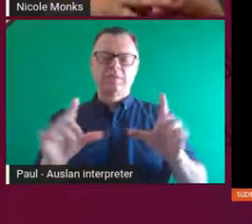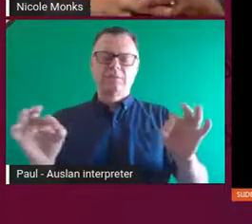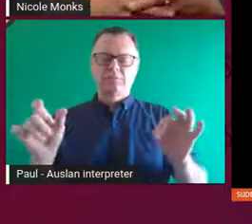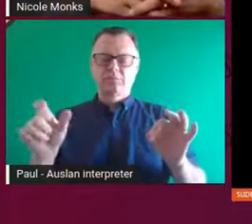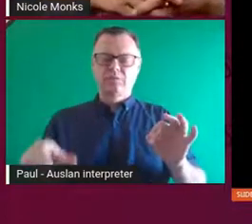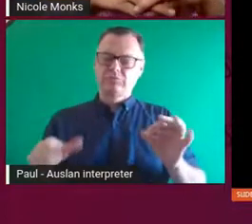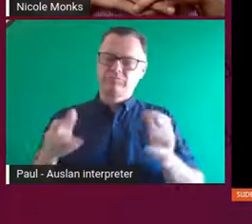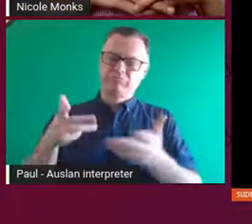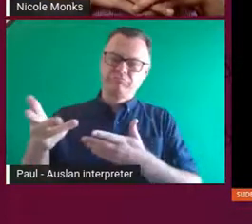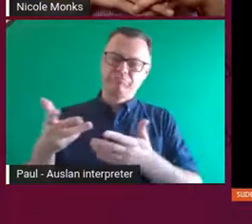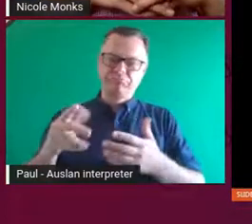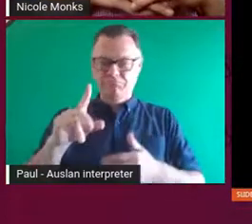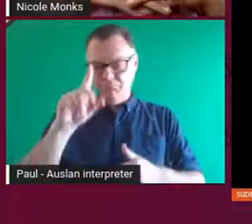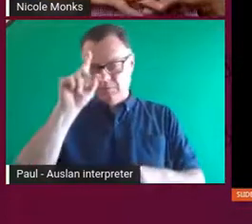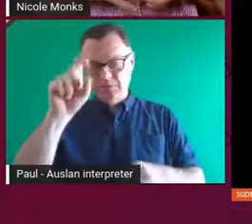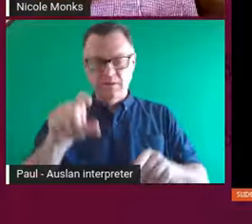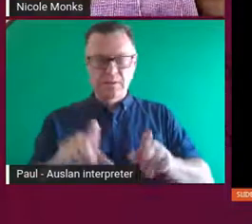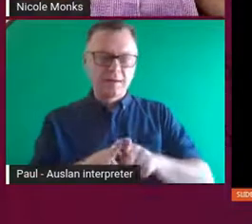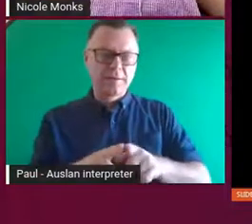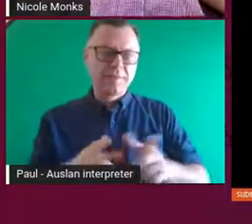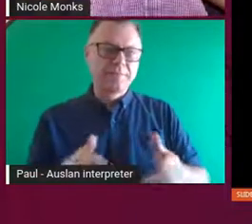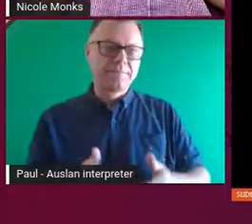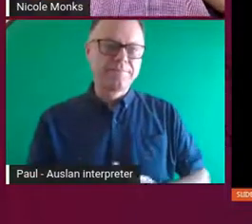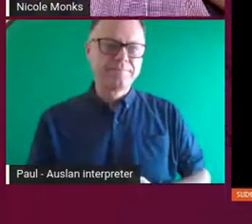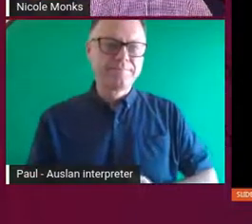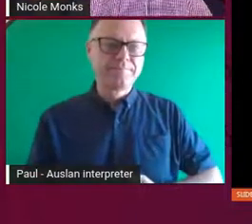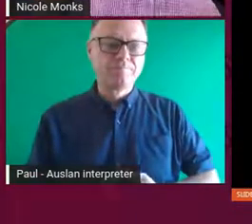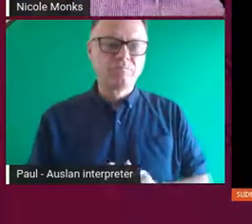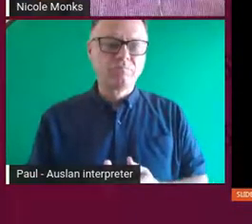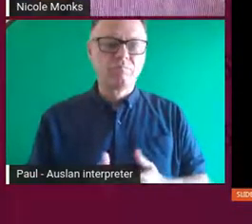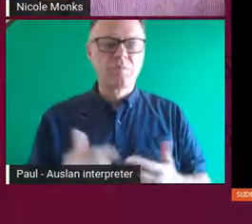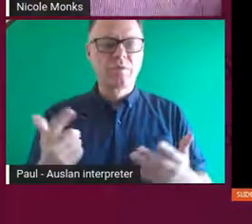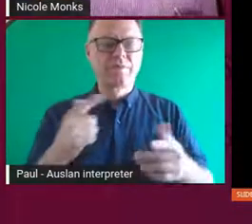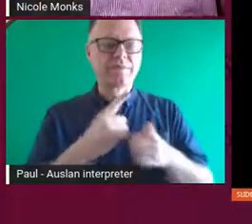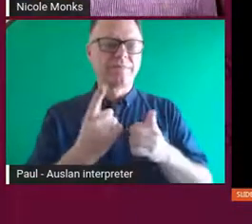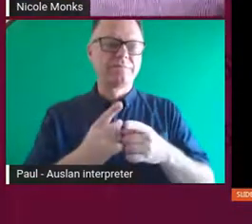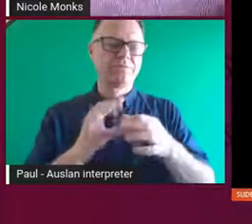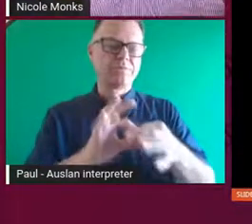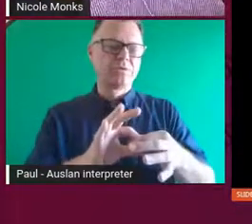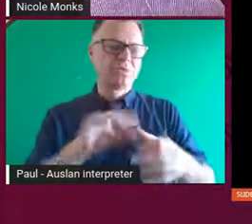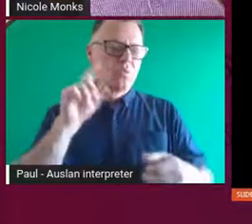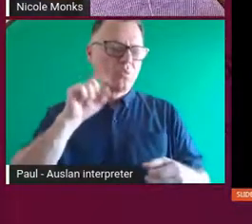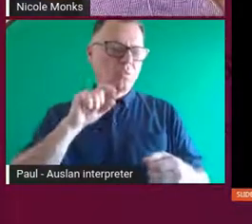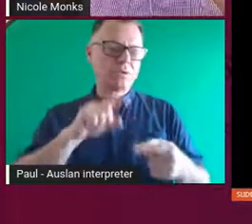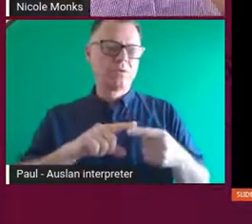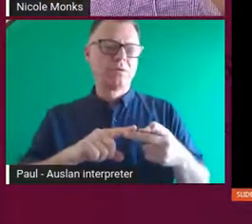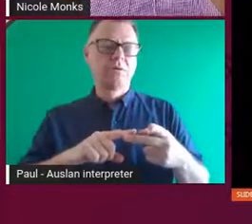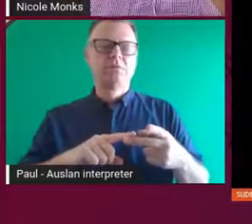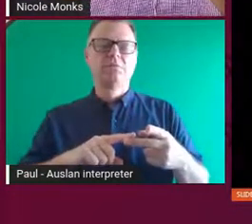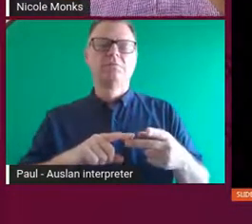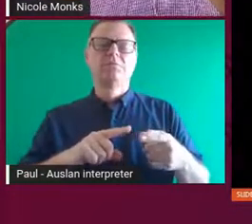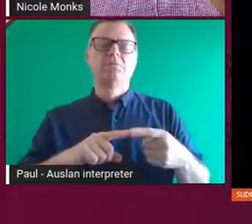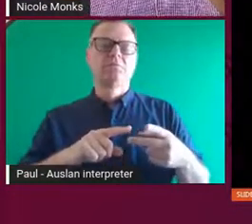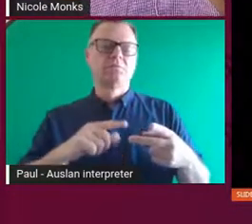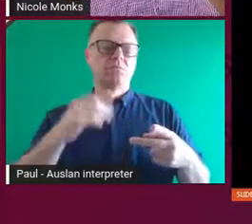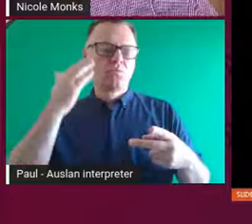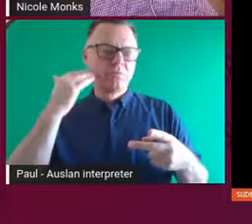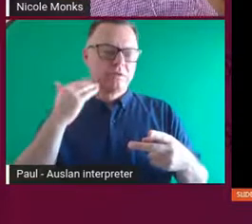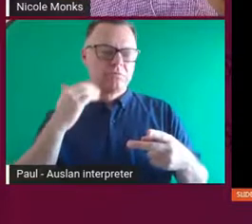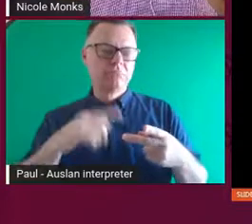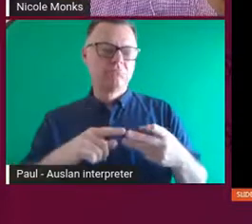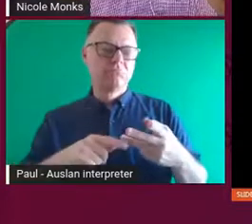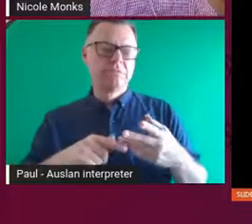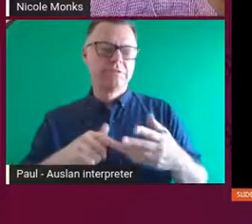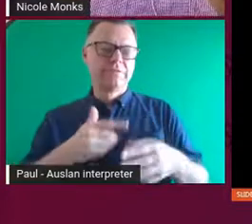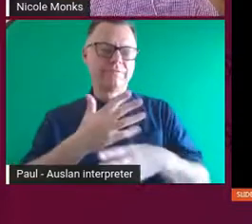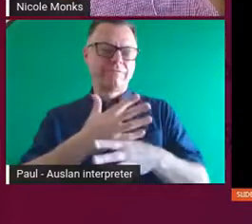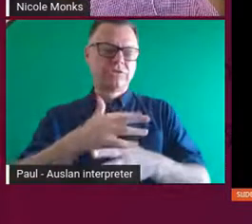things like, you know, that were related to the water. So, women fishing in canoes with their babies, you know, things like